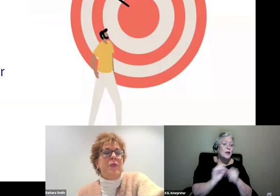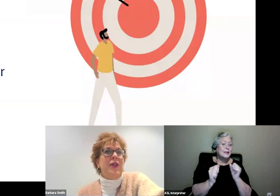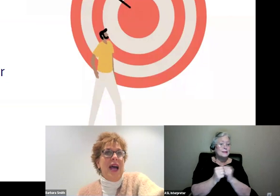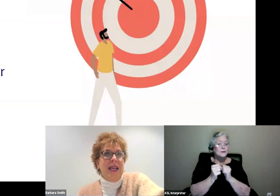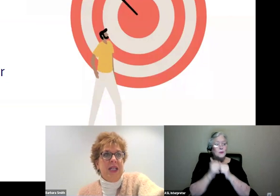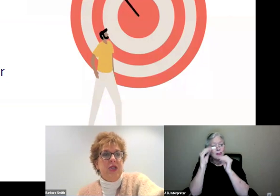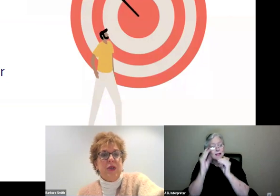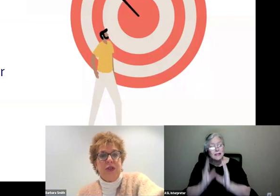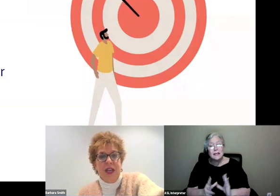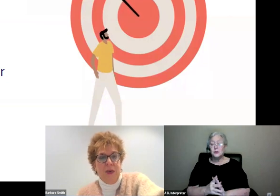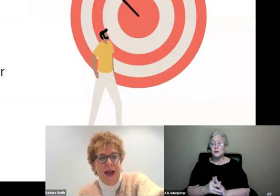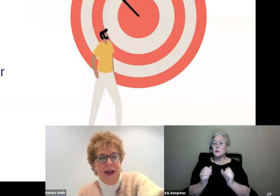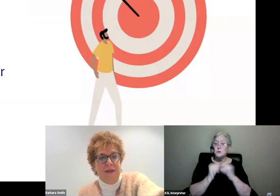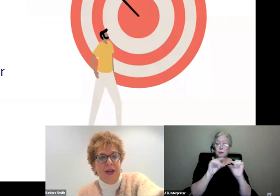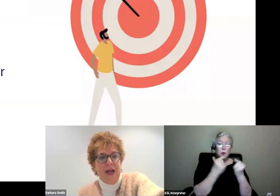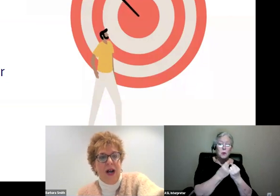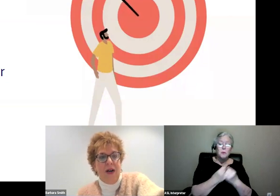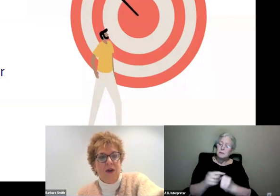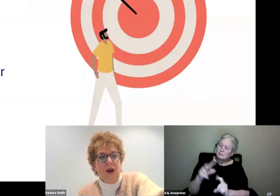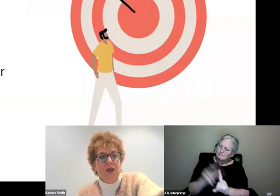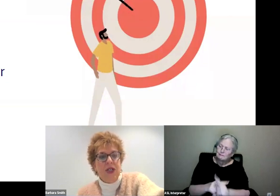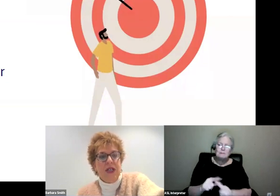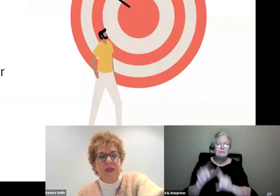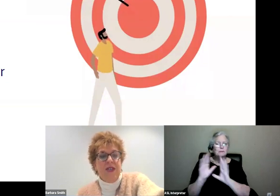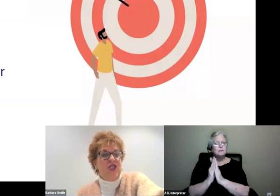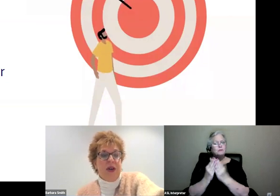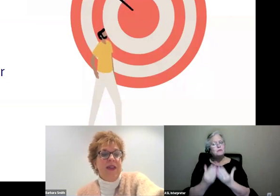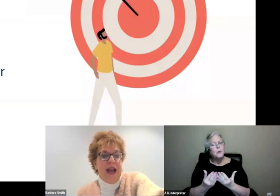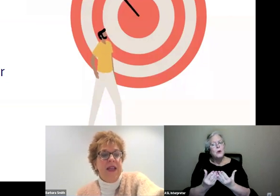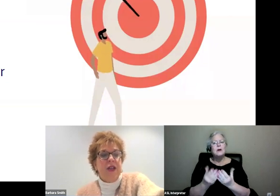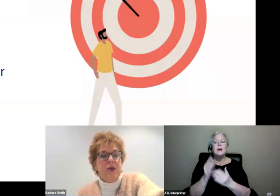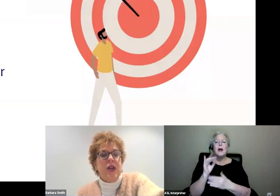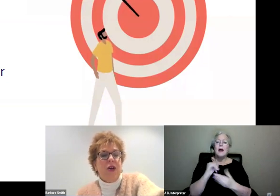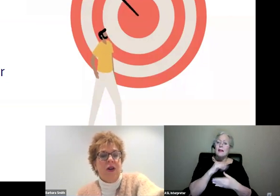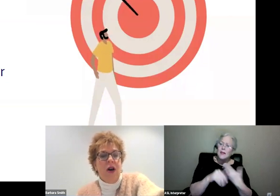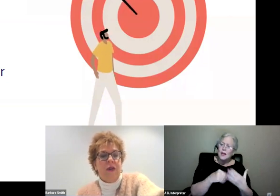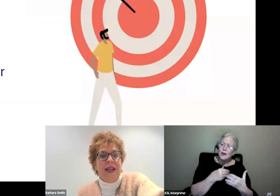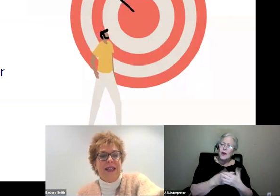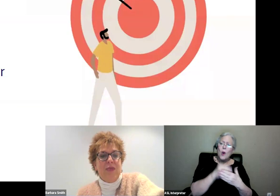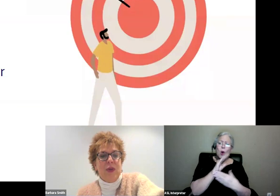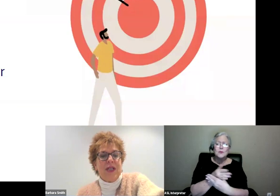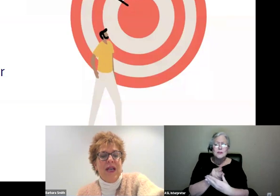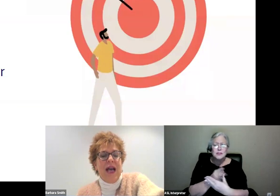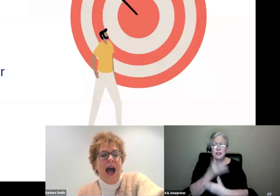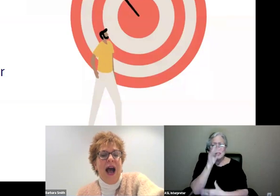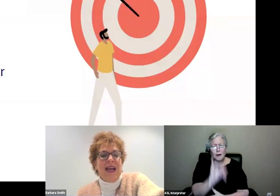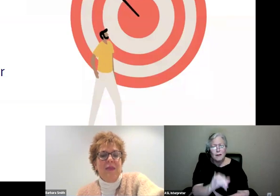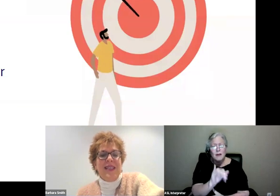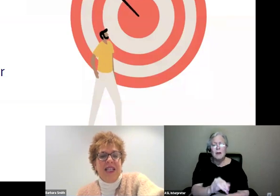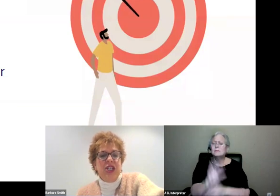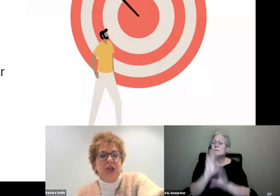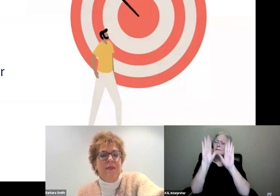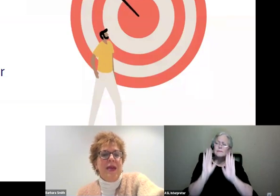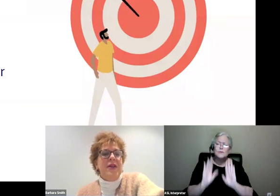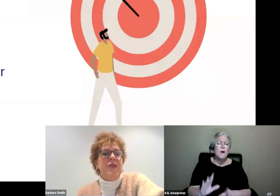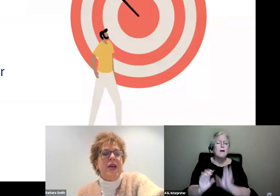and then applying it to the book that you have, are all just, and then sharing that in the community are all great examples. As I'm